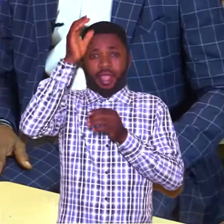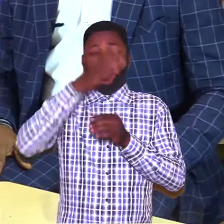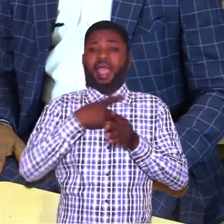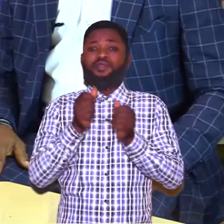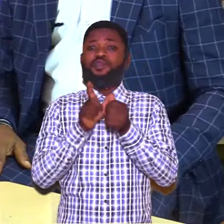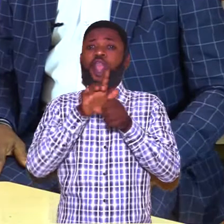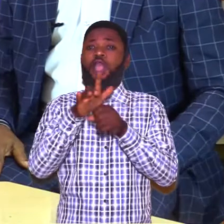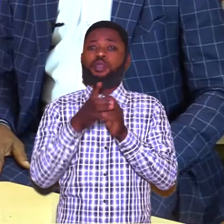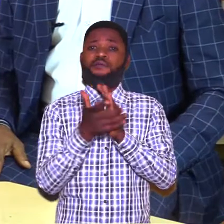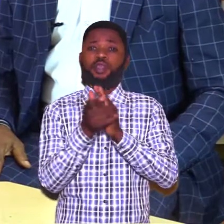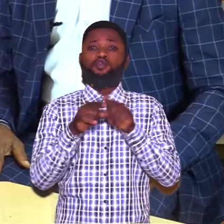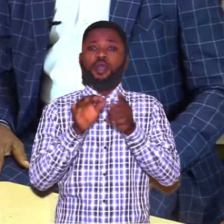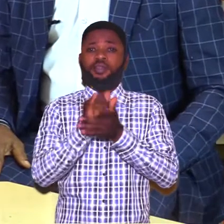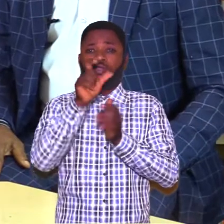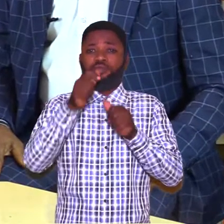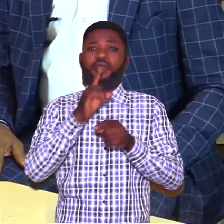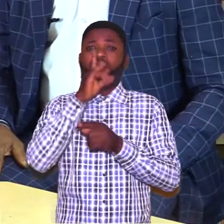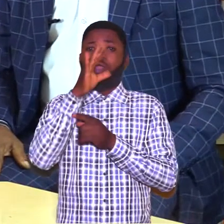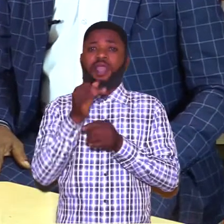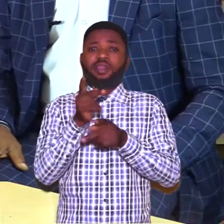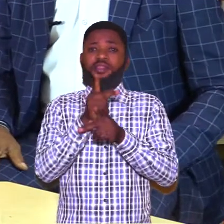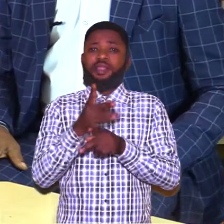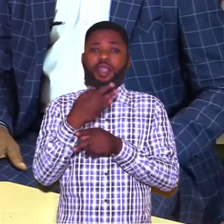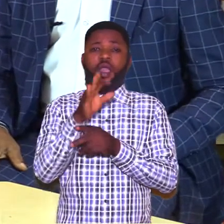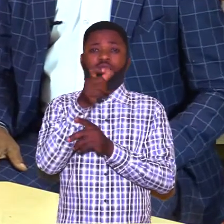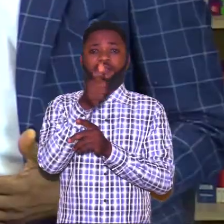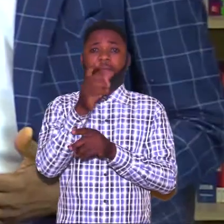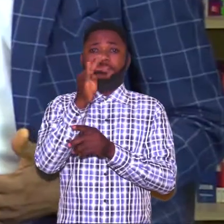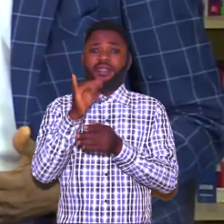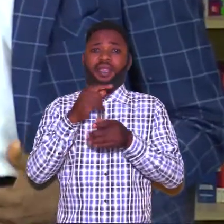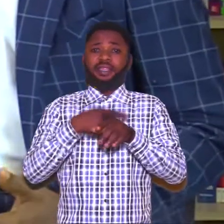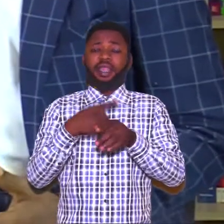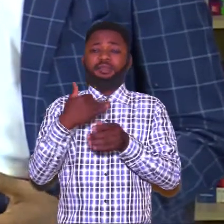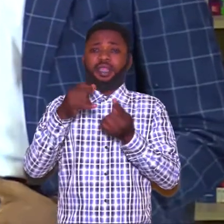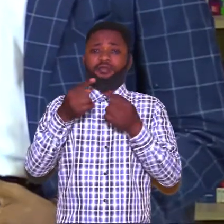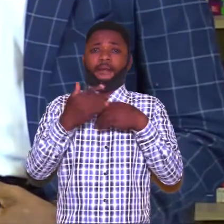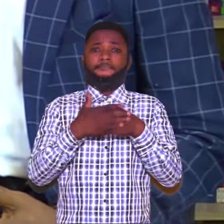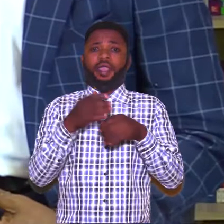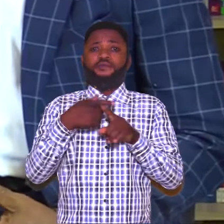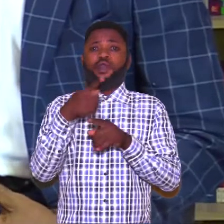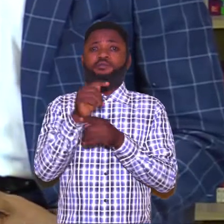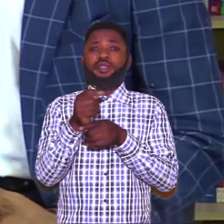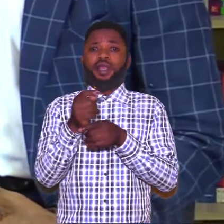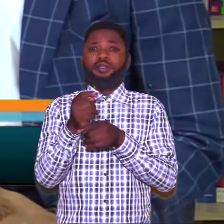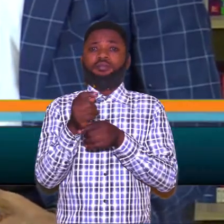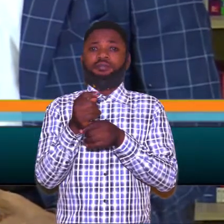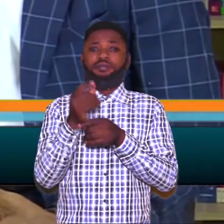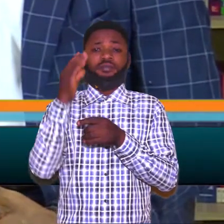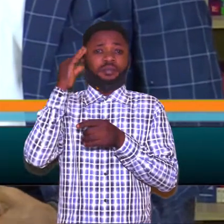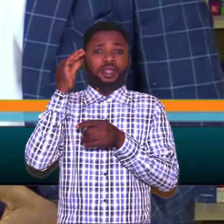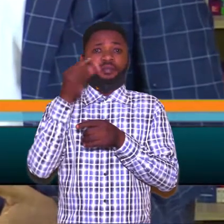with enough skills so that you can actually take care of yourself. By the time they return from their sewers,